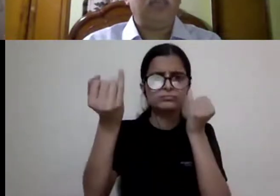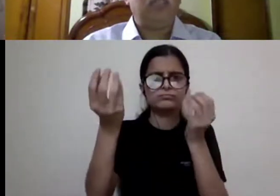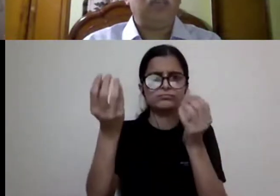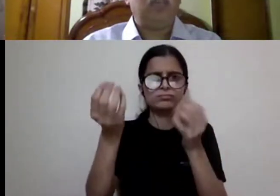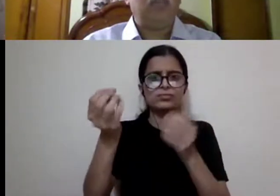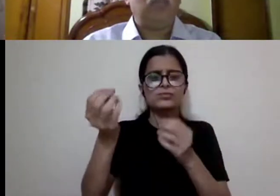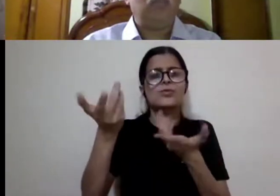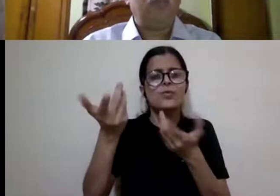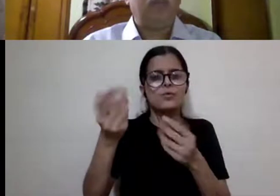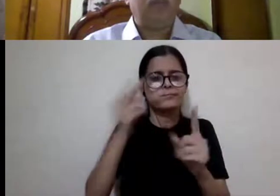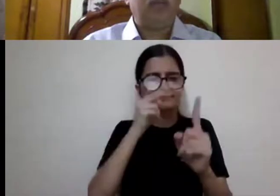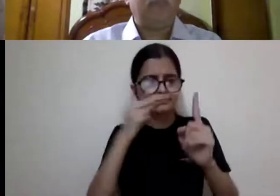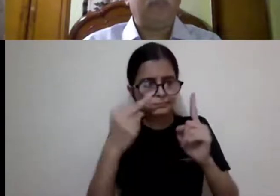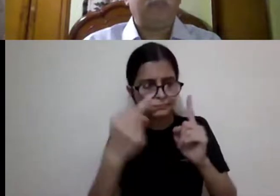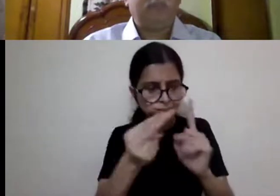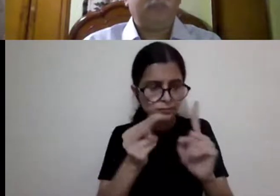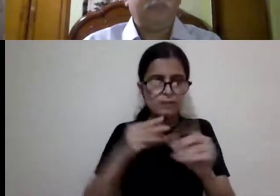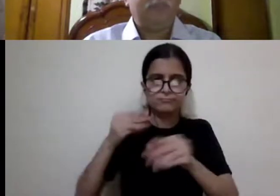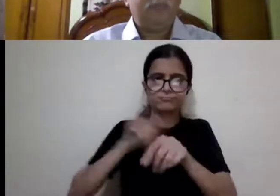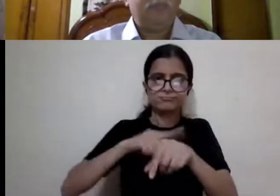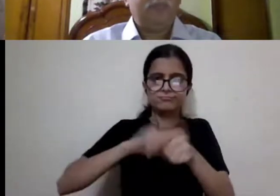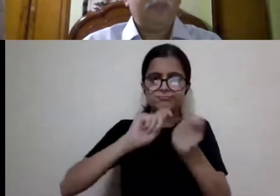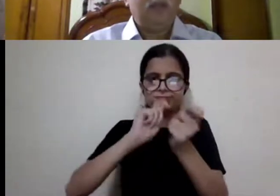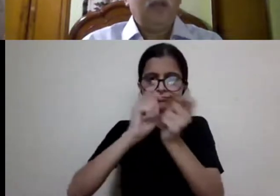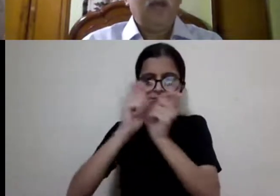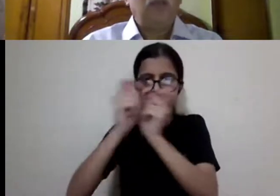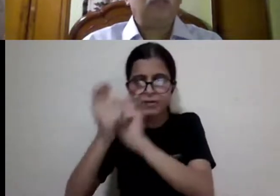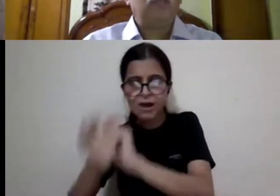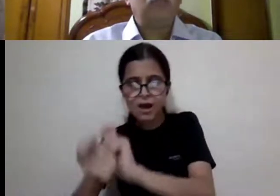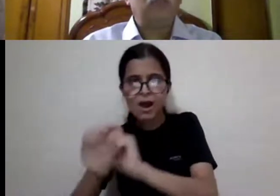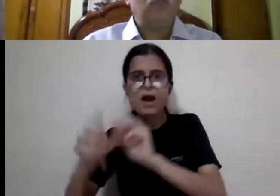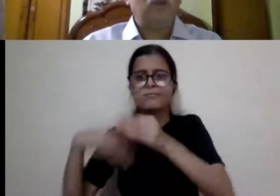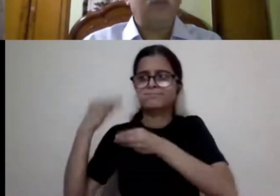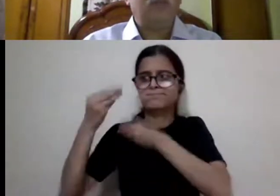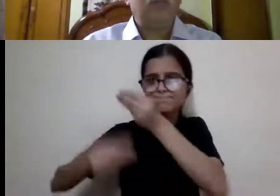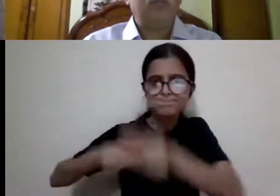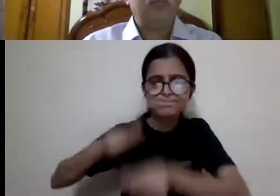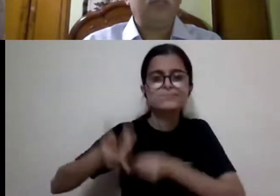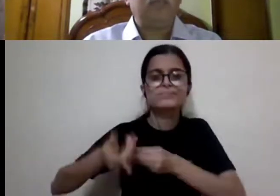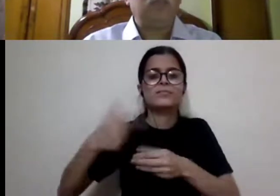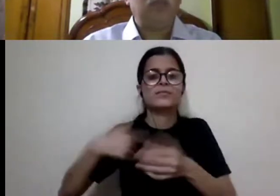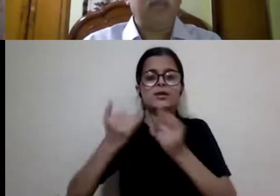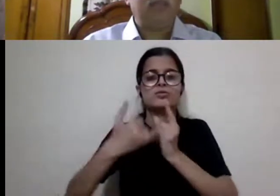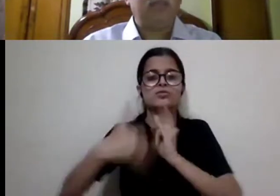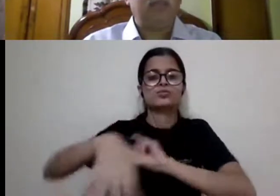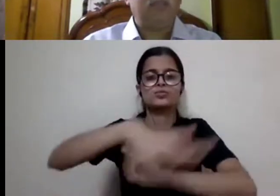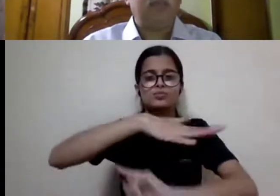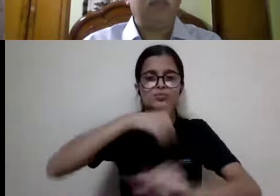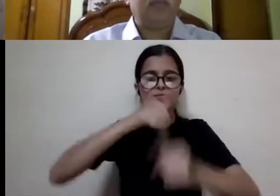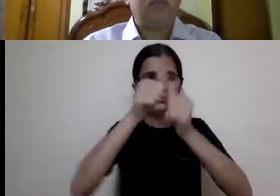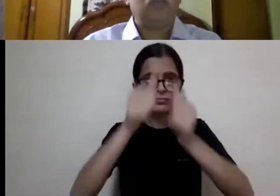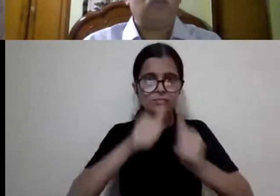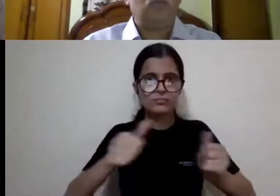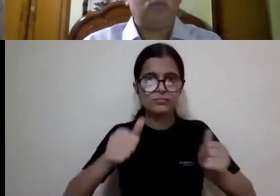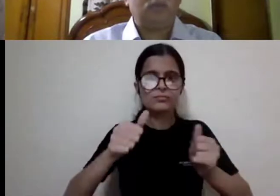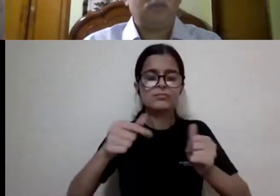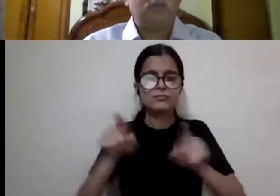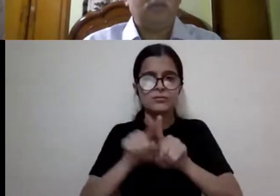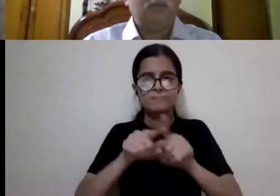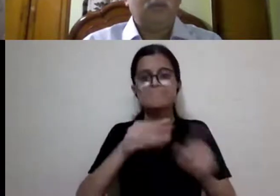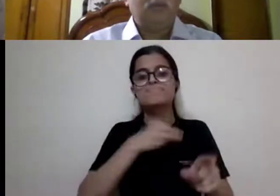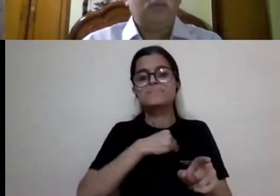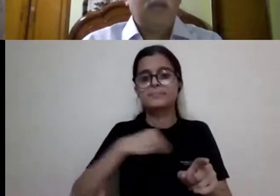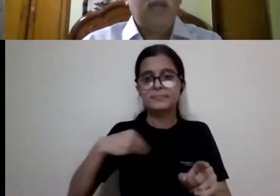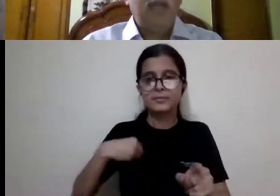has changed over time, how the social model reconceptualized the medical discourse